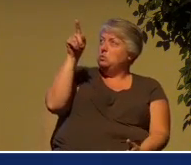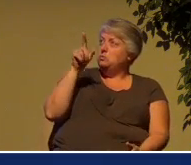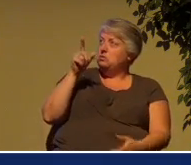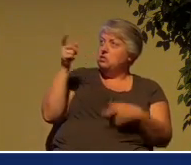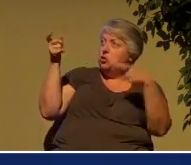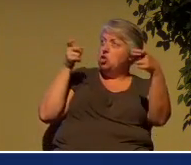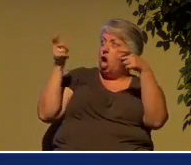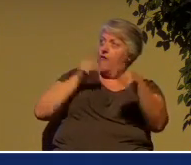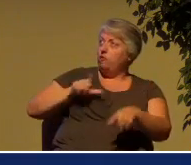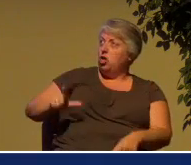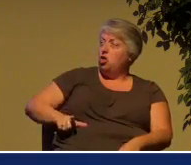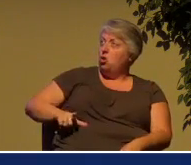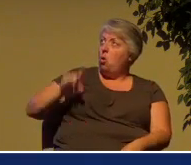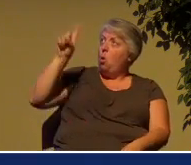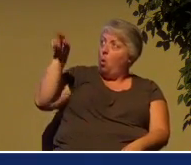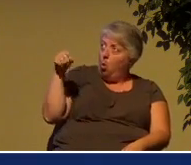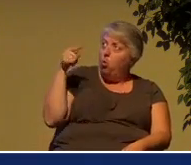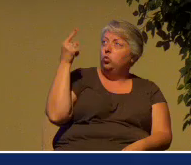know.